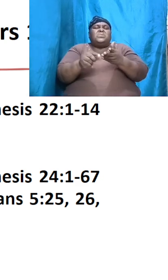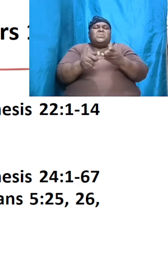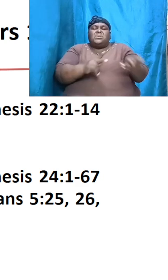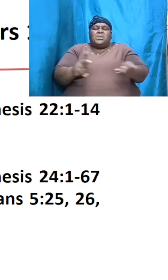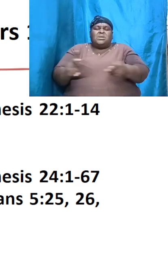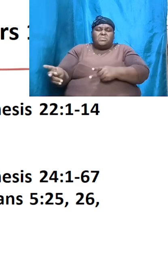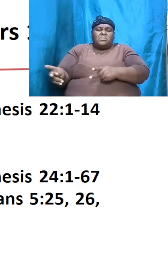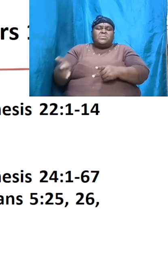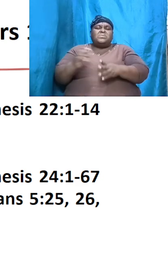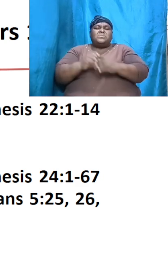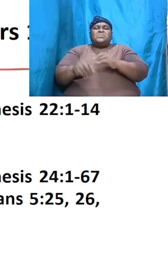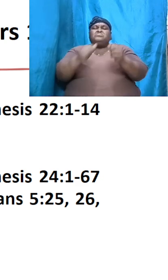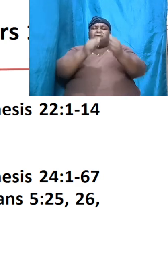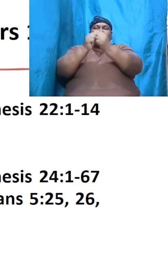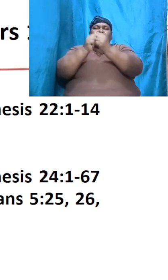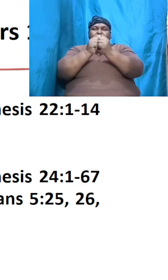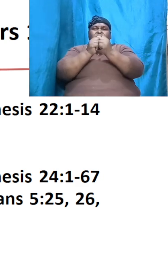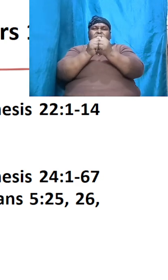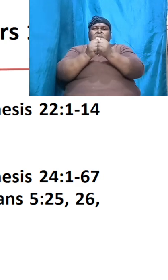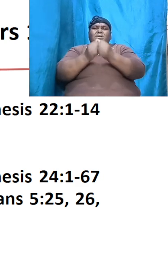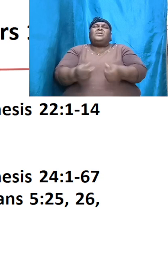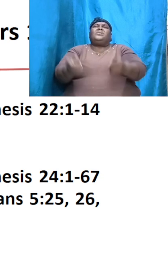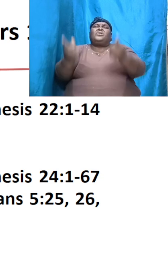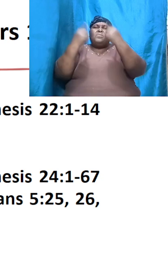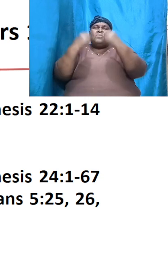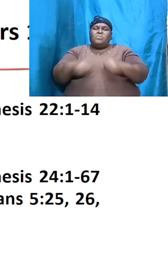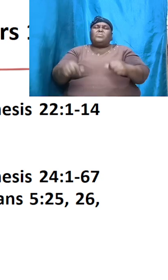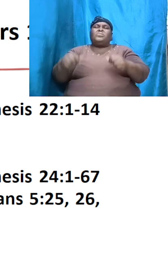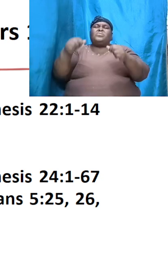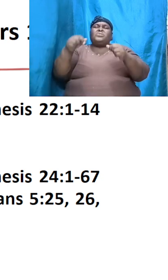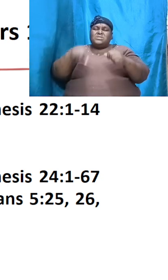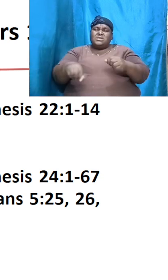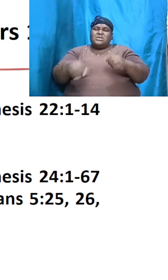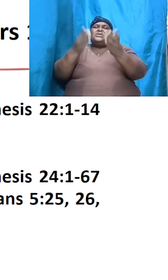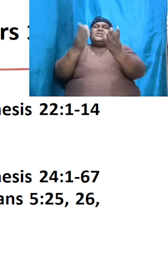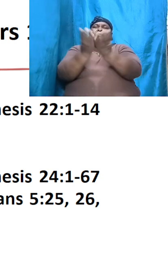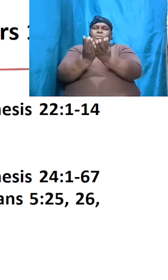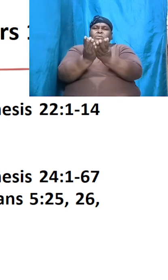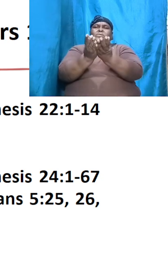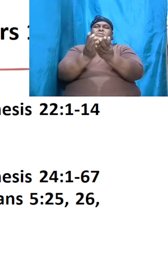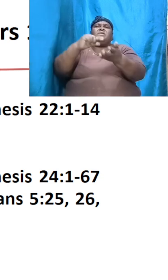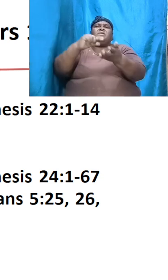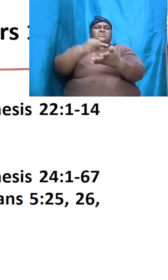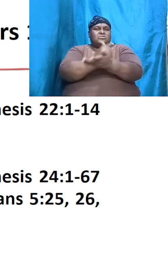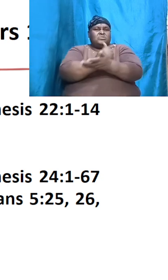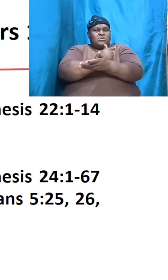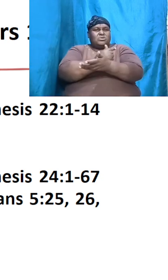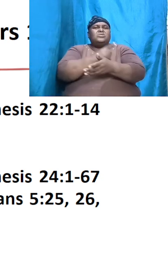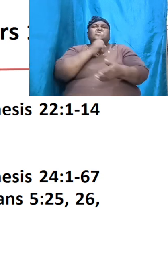was at his disposal together he came up with this book and the book of Genesis is